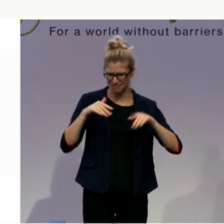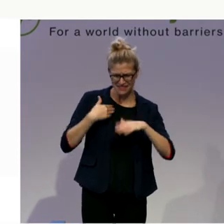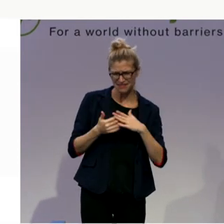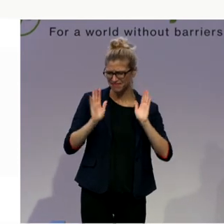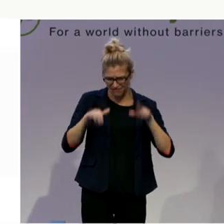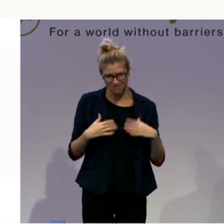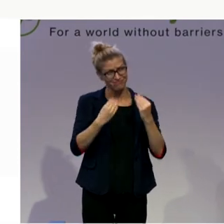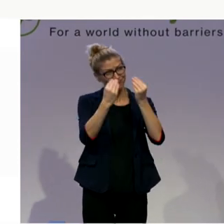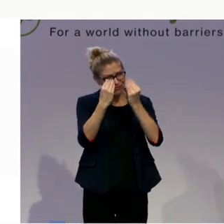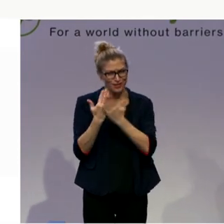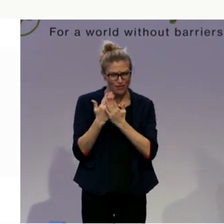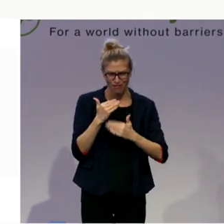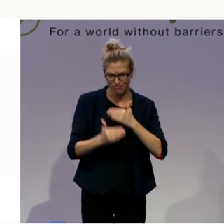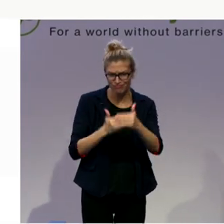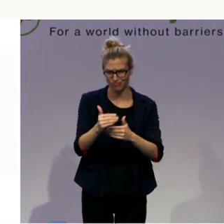them.